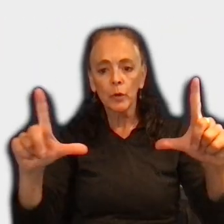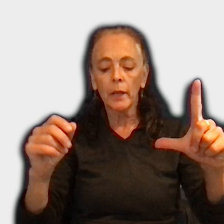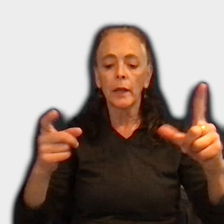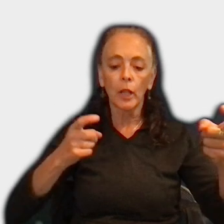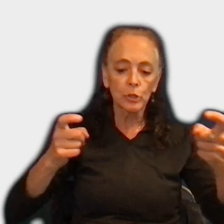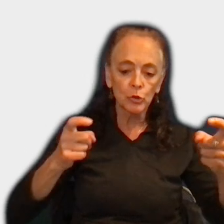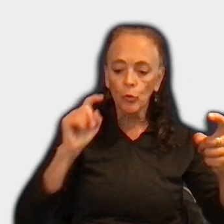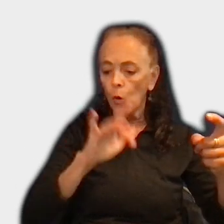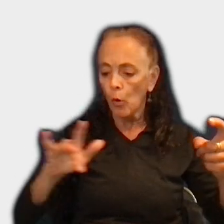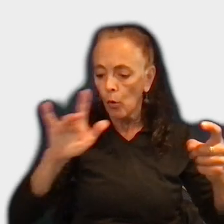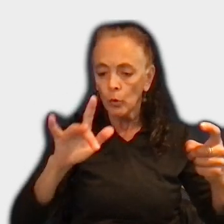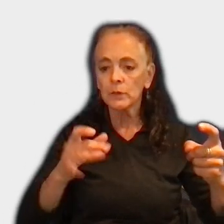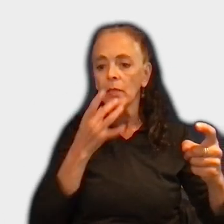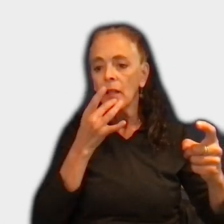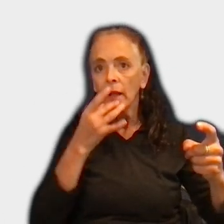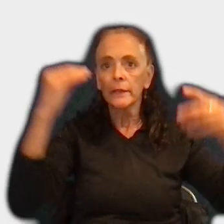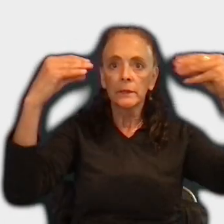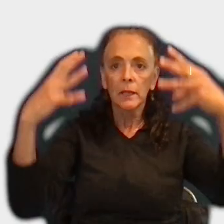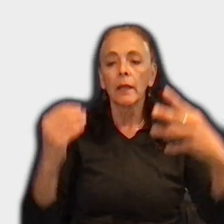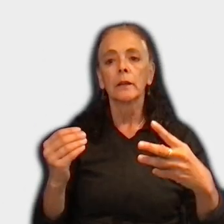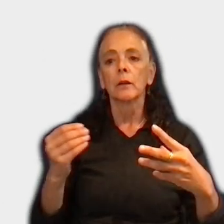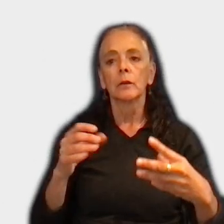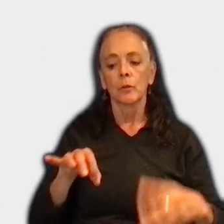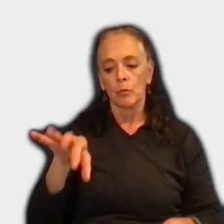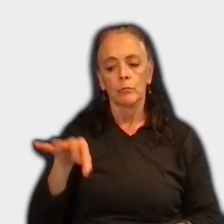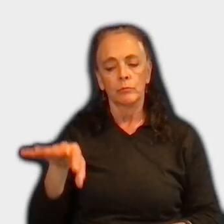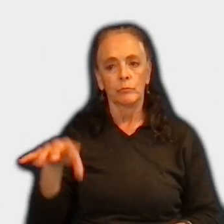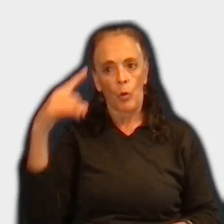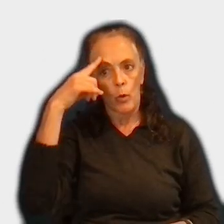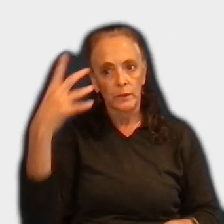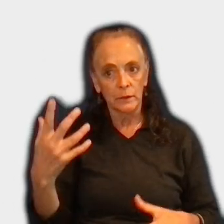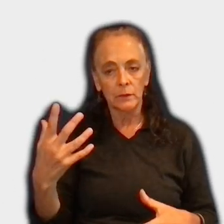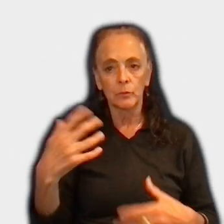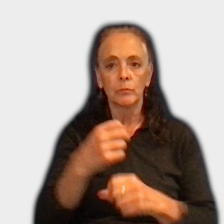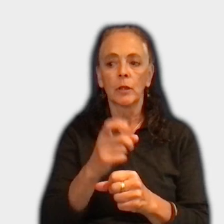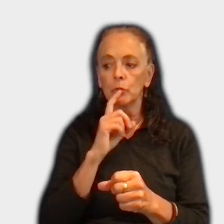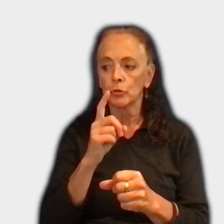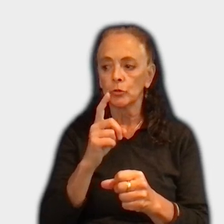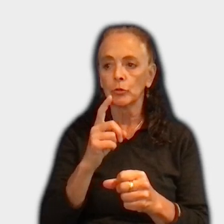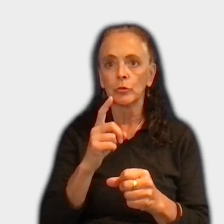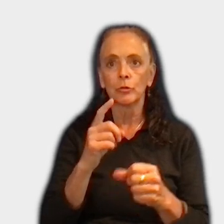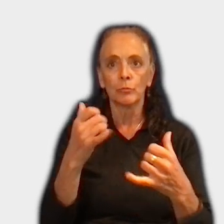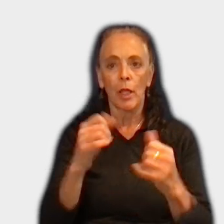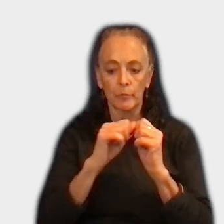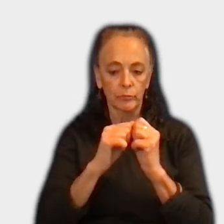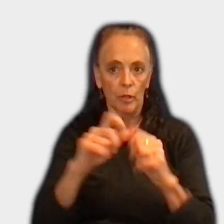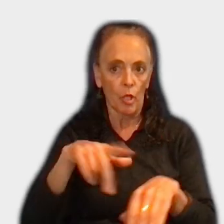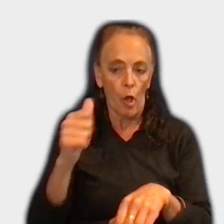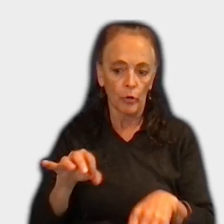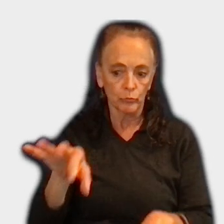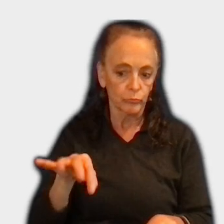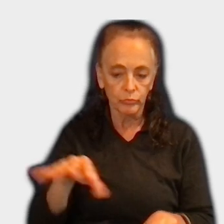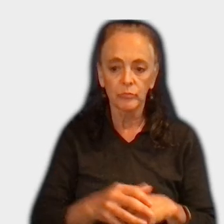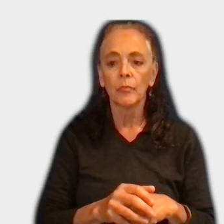some lights here and also some coins insert to ensure the duration of playing become more longer. And when